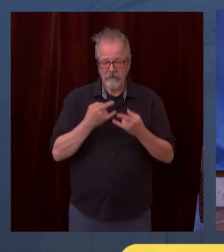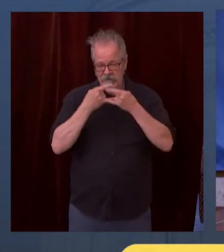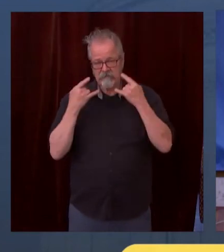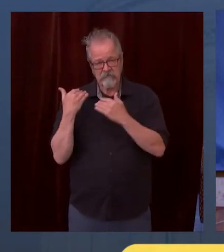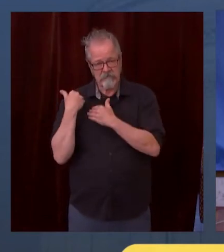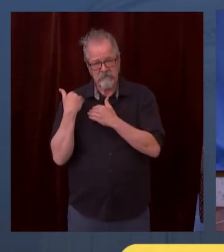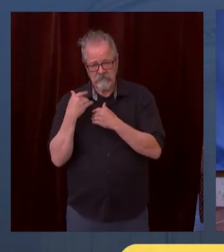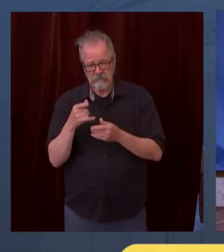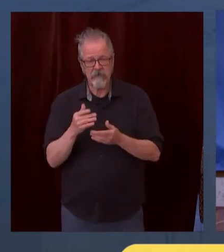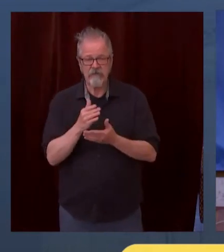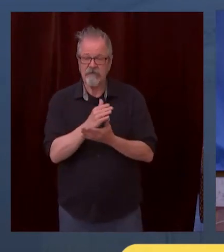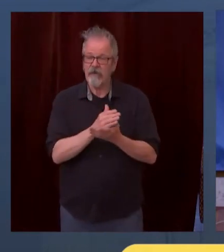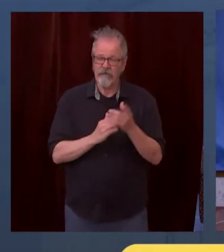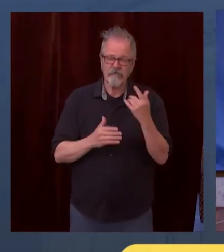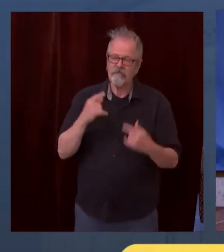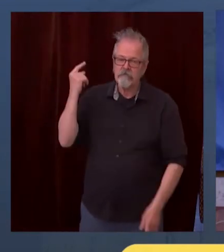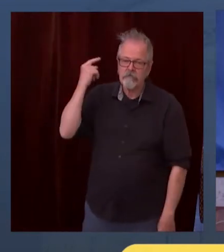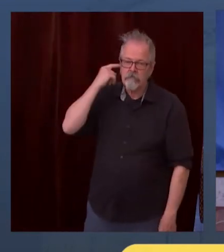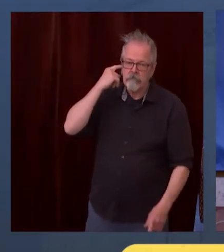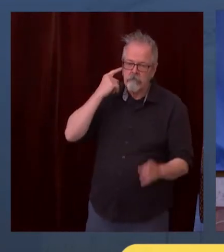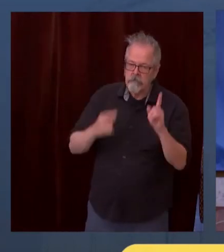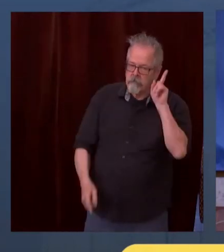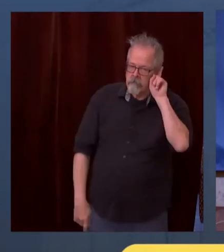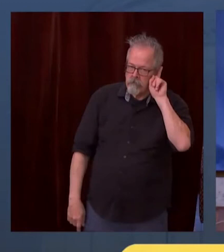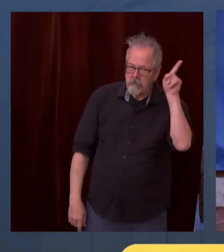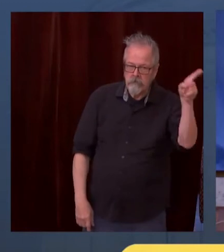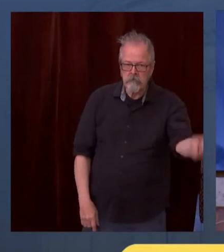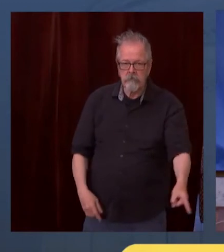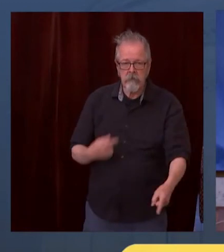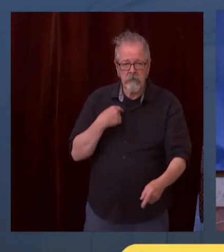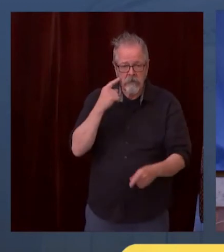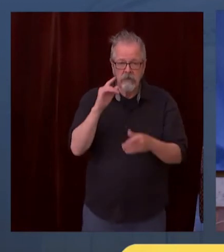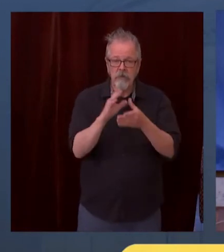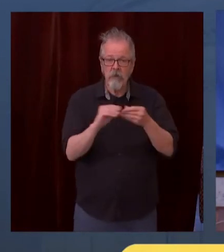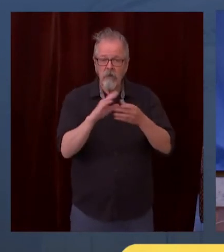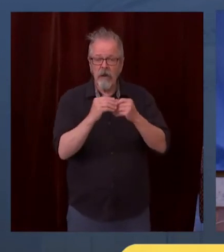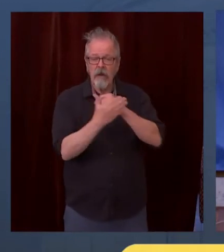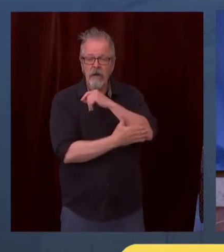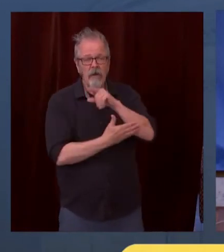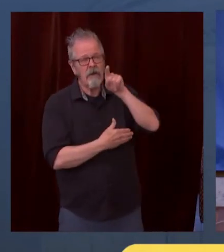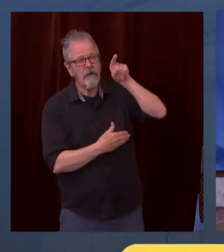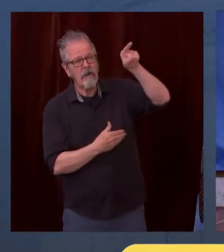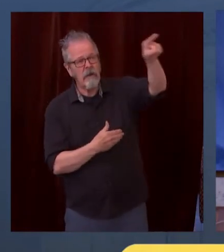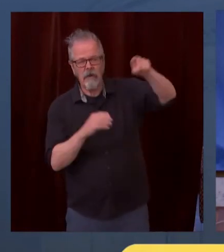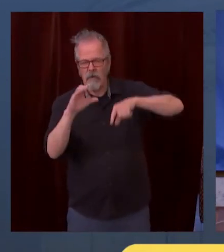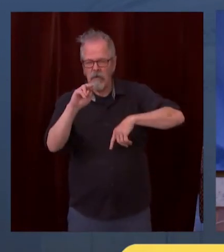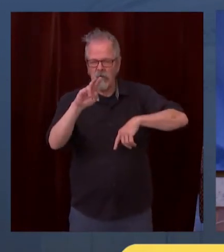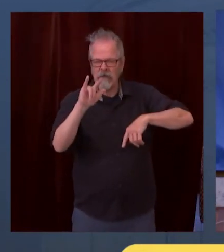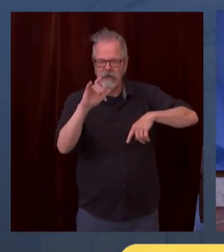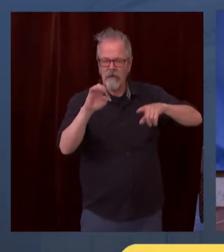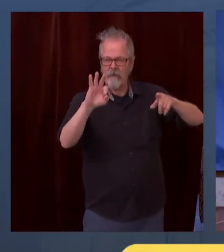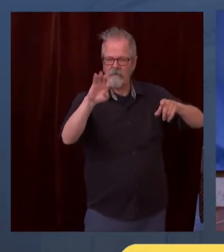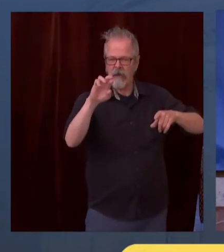County decided to have a series of social events, in part to show that COVID didn't matter. They wanted to show that COVID is no big deal.